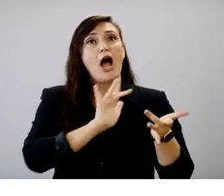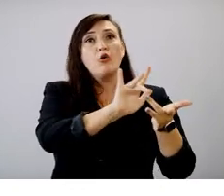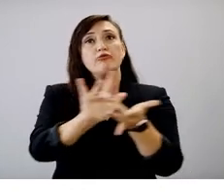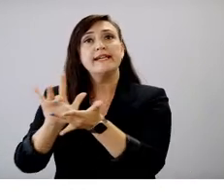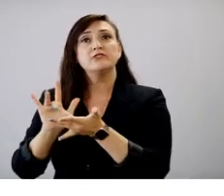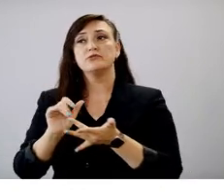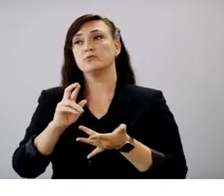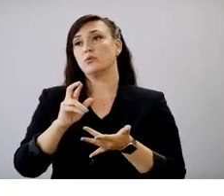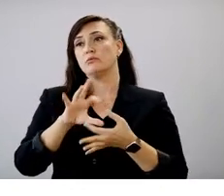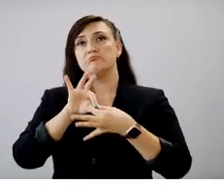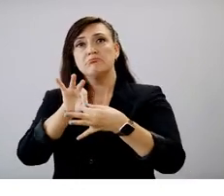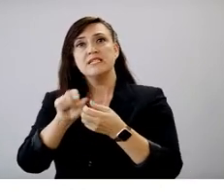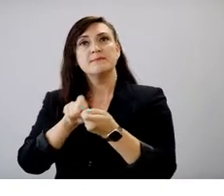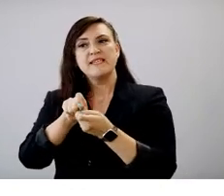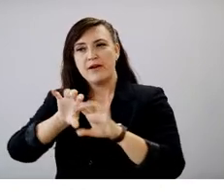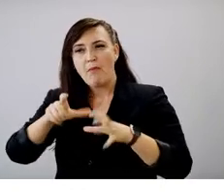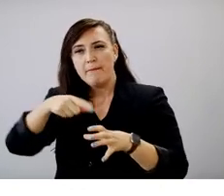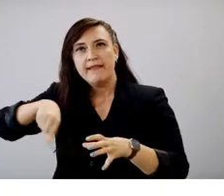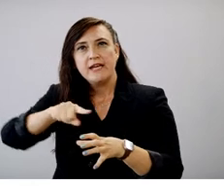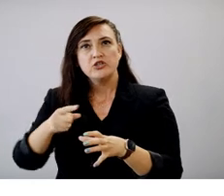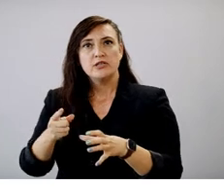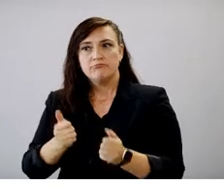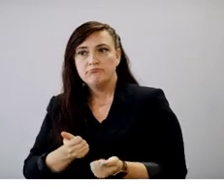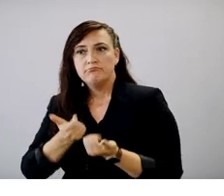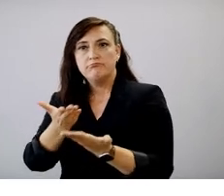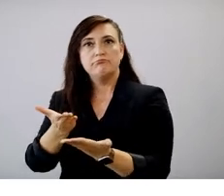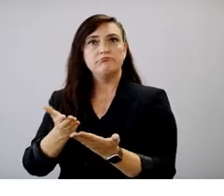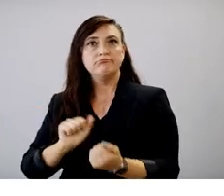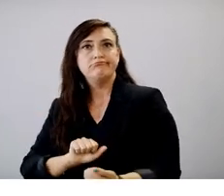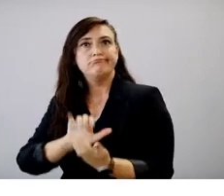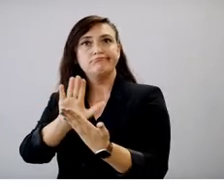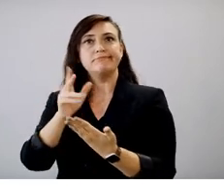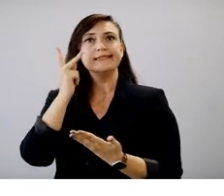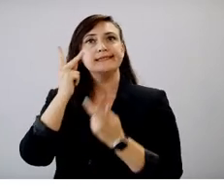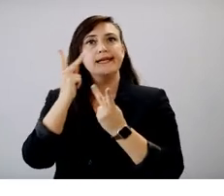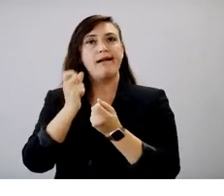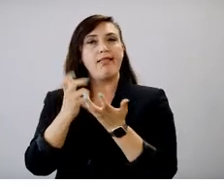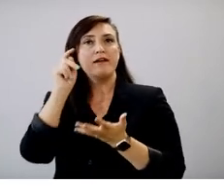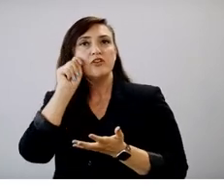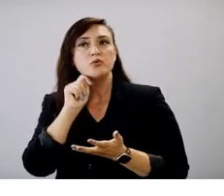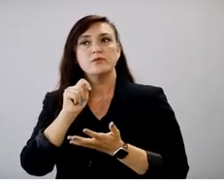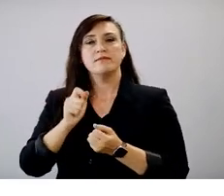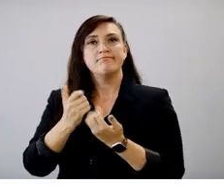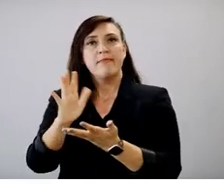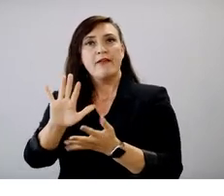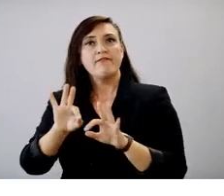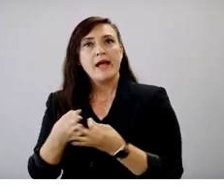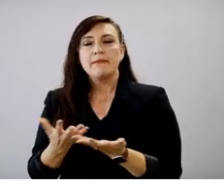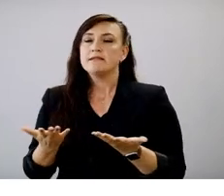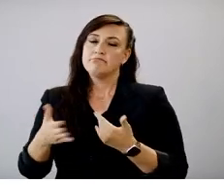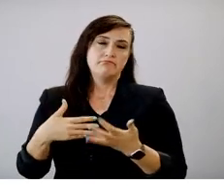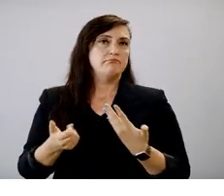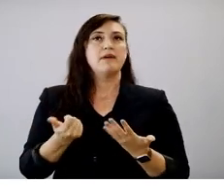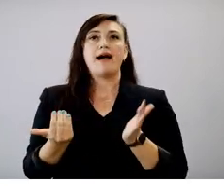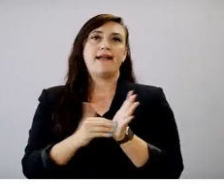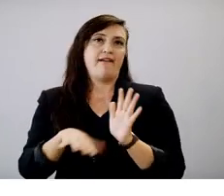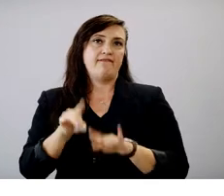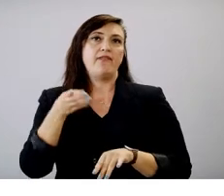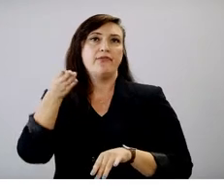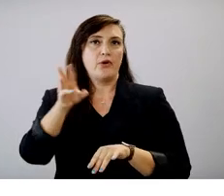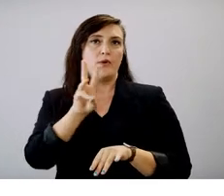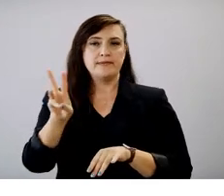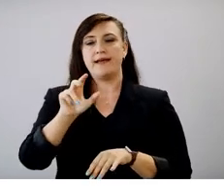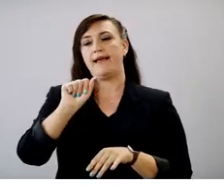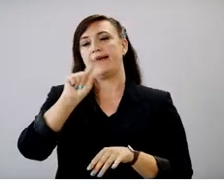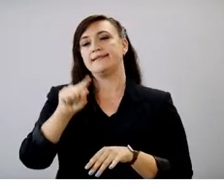working with populations that may serve youth and their families. Um, and again, that can be found on our website at azhealth